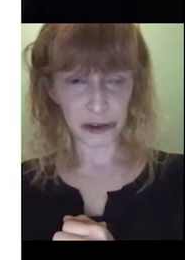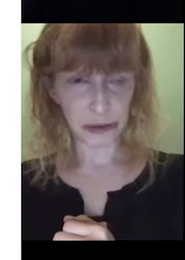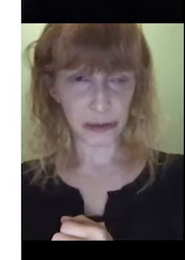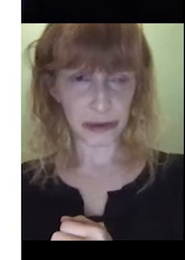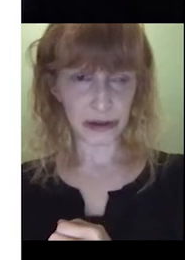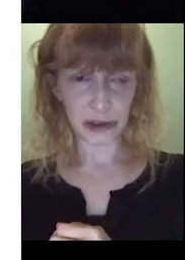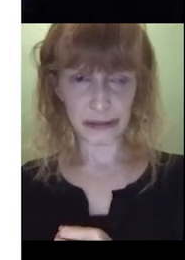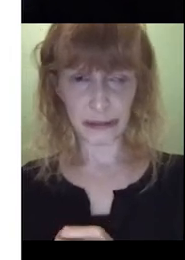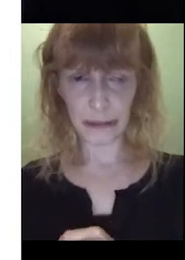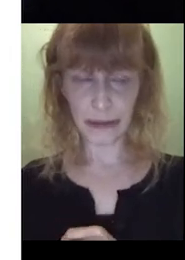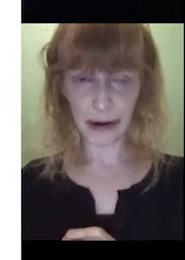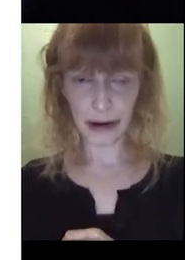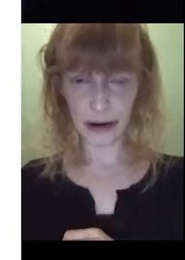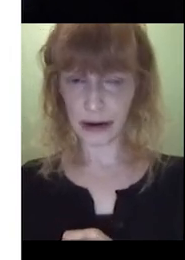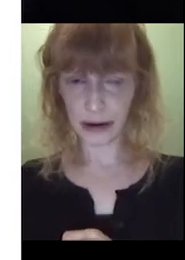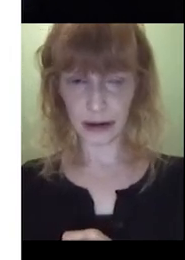page in terms of the picture?